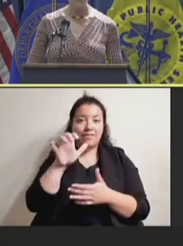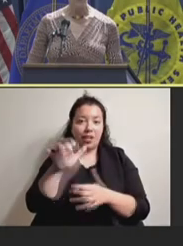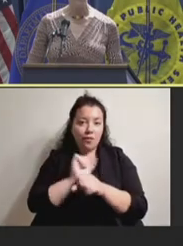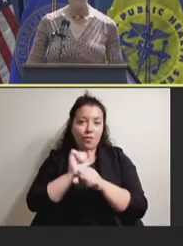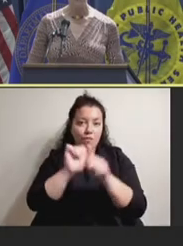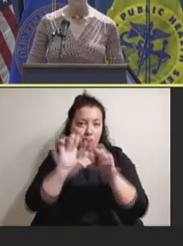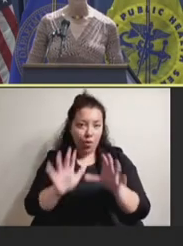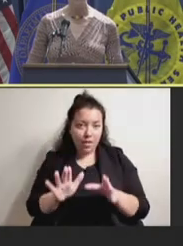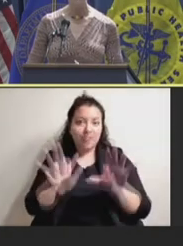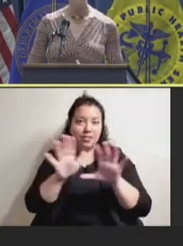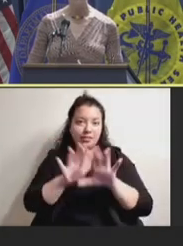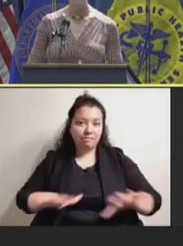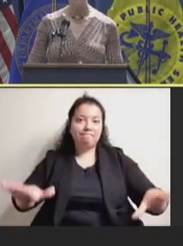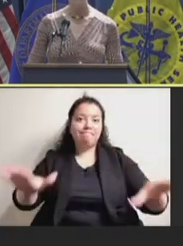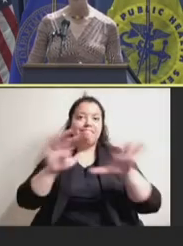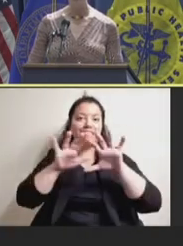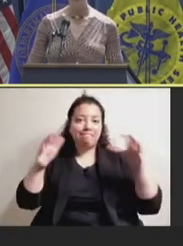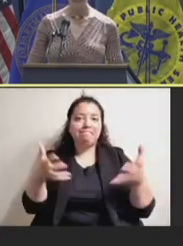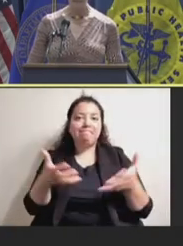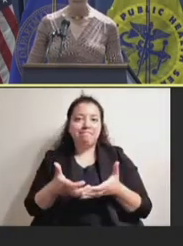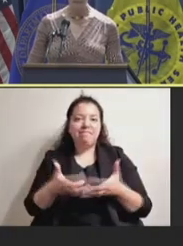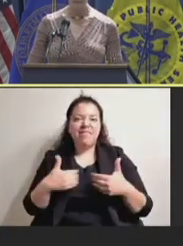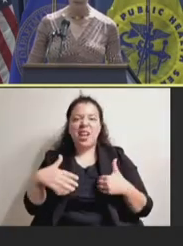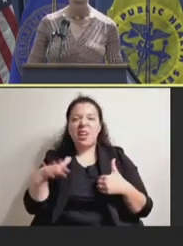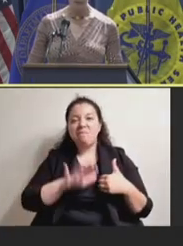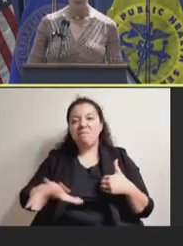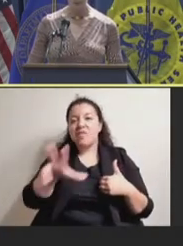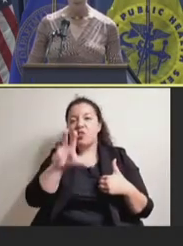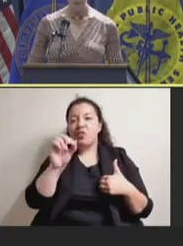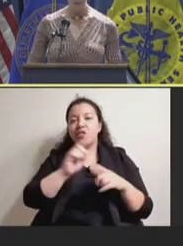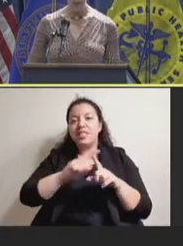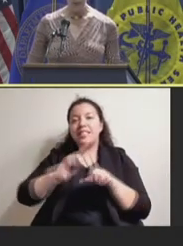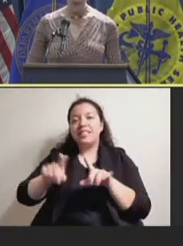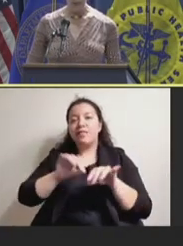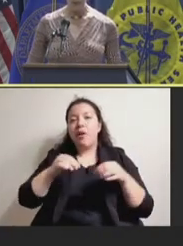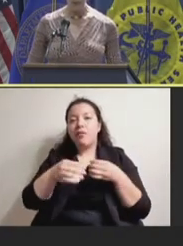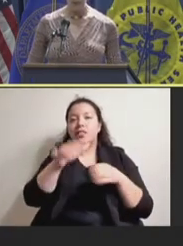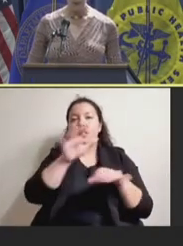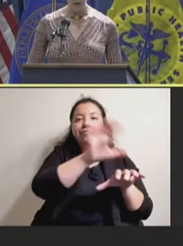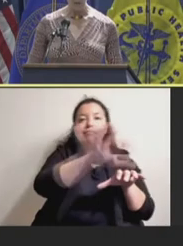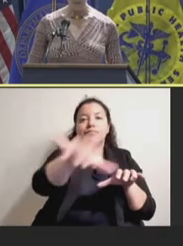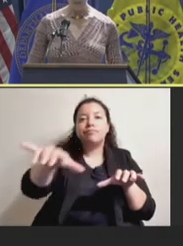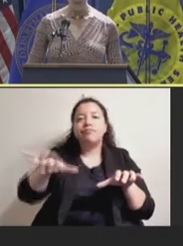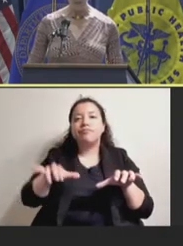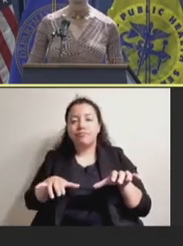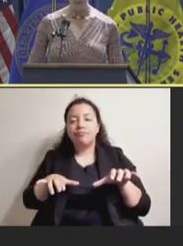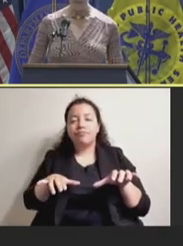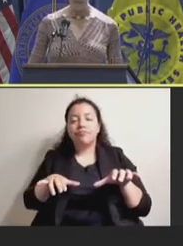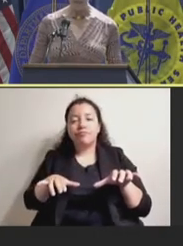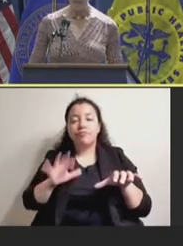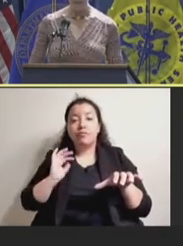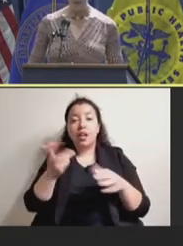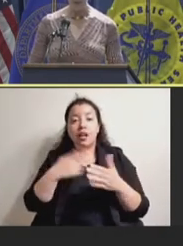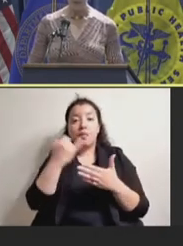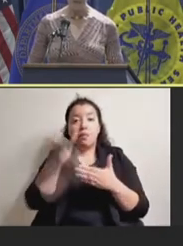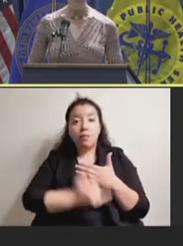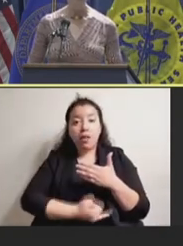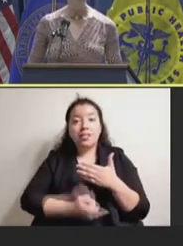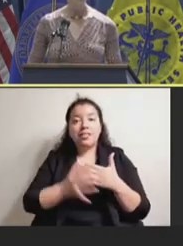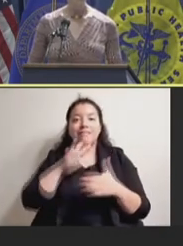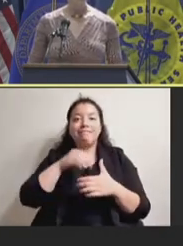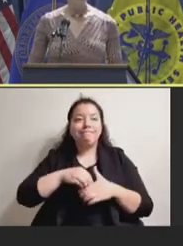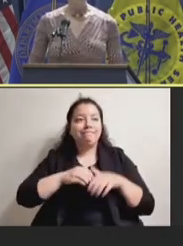across about 30 different offices around the globe. And our projects touch more than 70 countries.